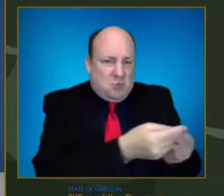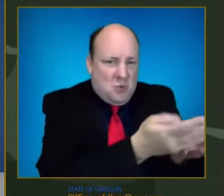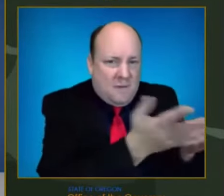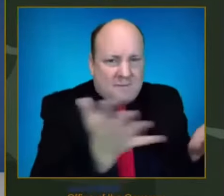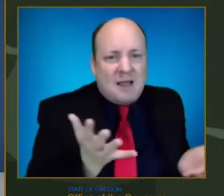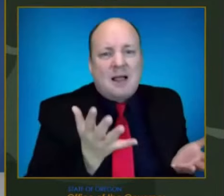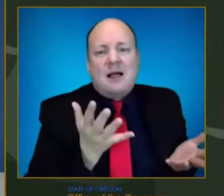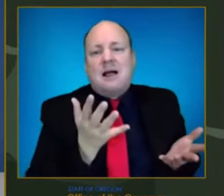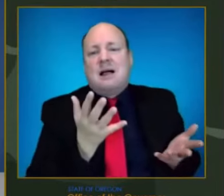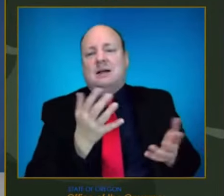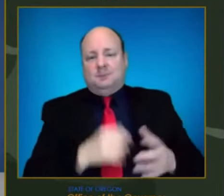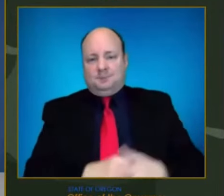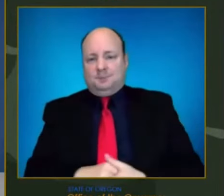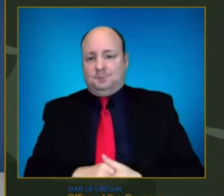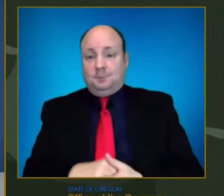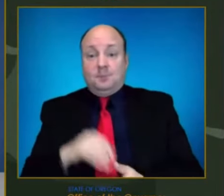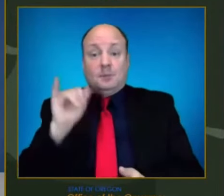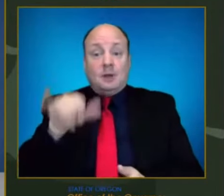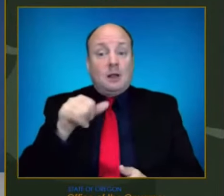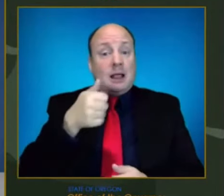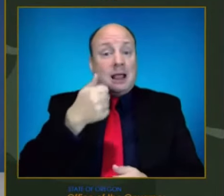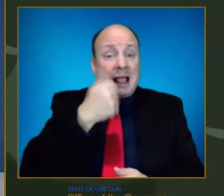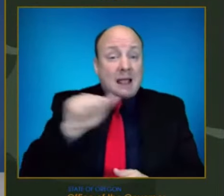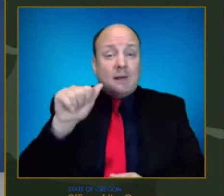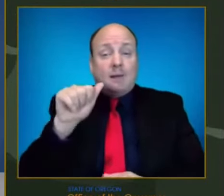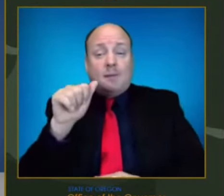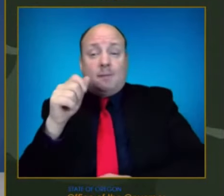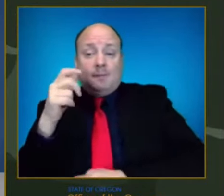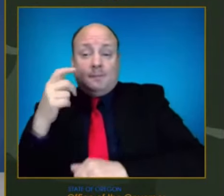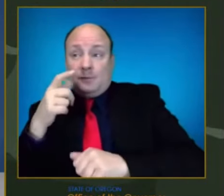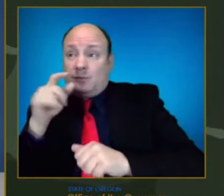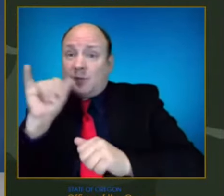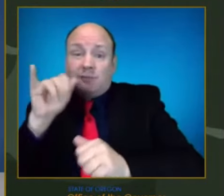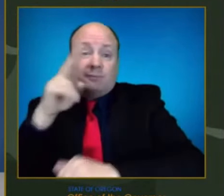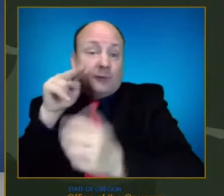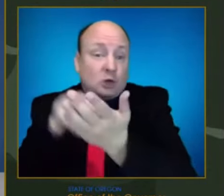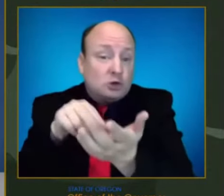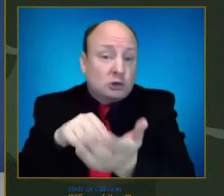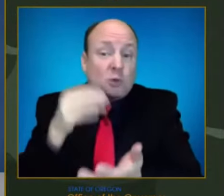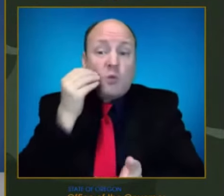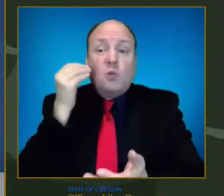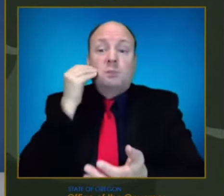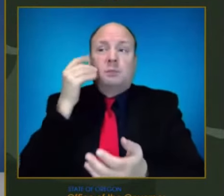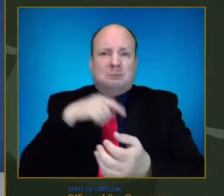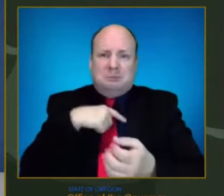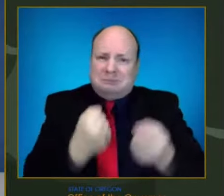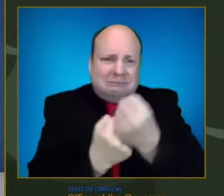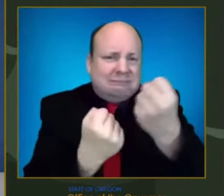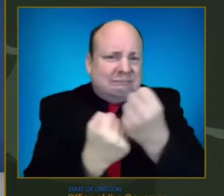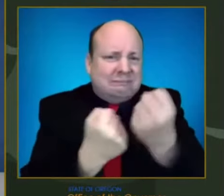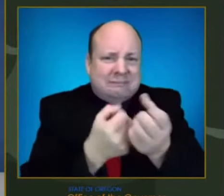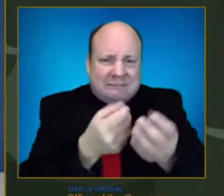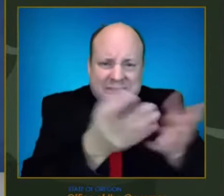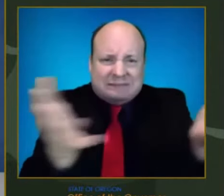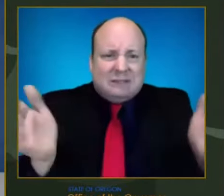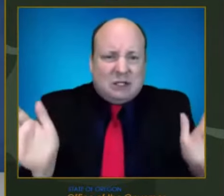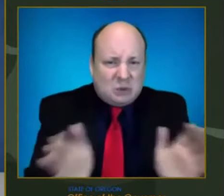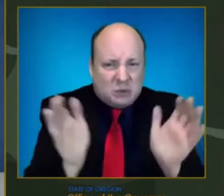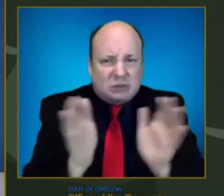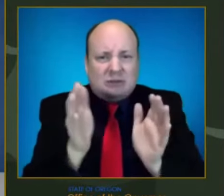implement their vaccination plans and provide staffing solutions. And we'll be providing incentives to get more residents and staff vaccinated.